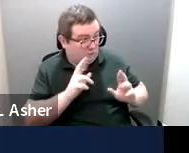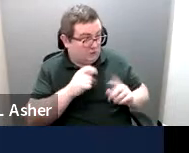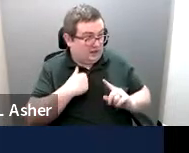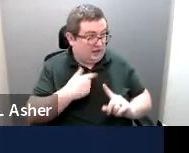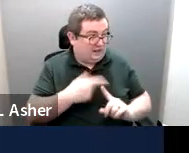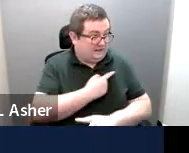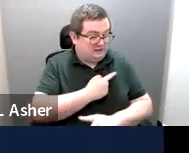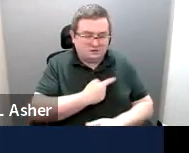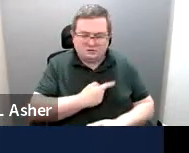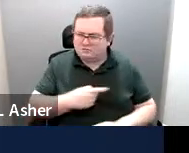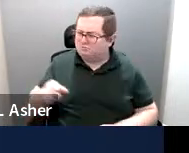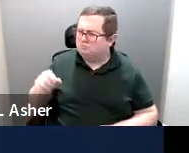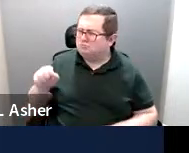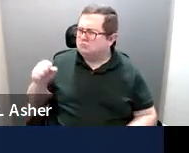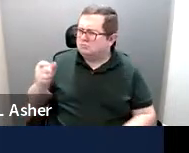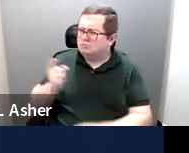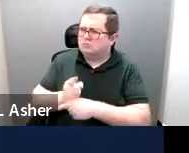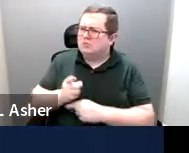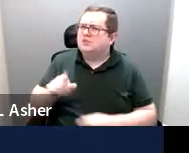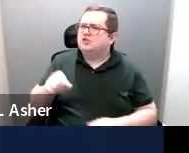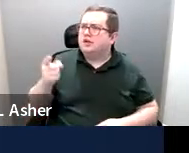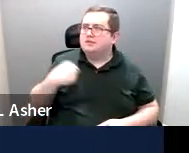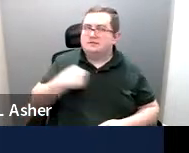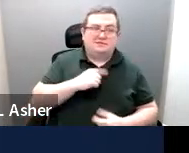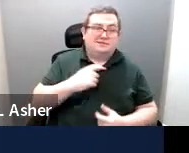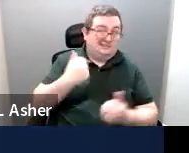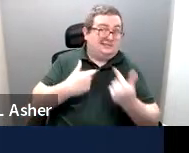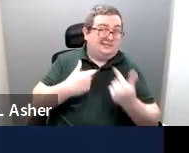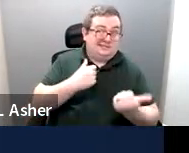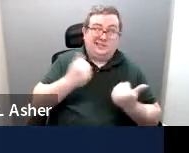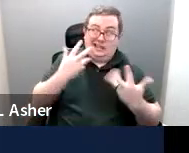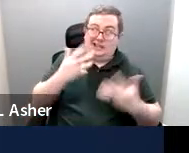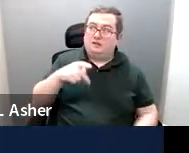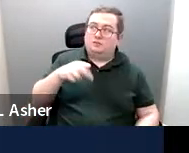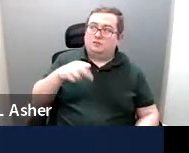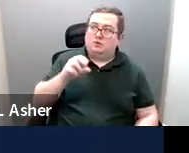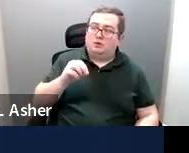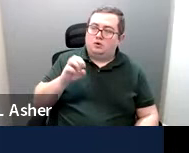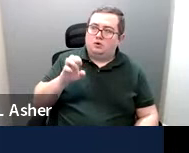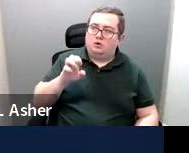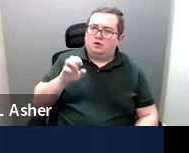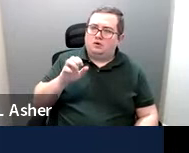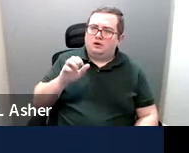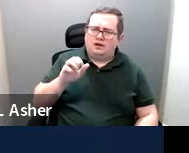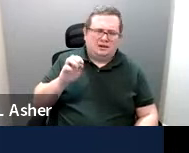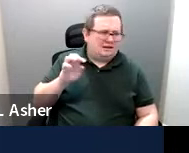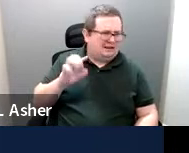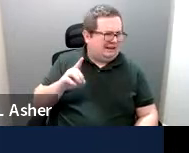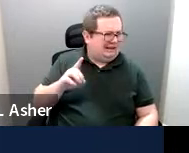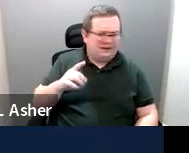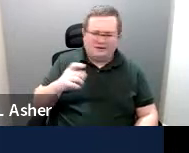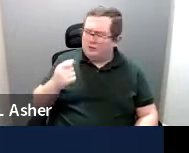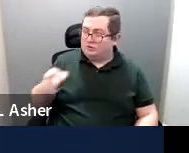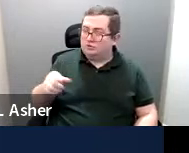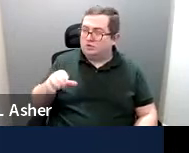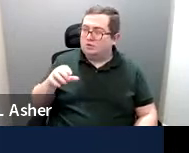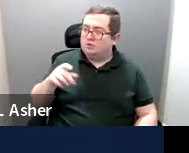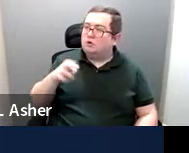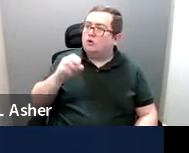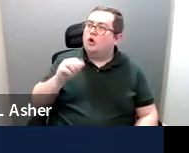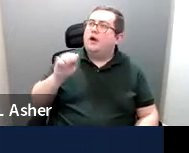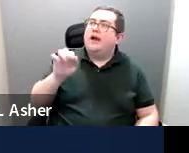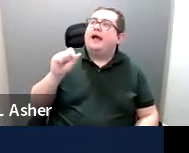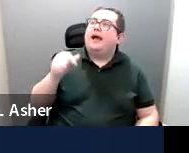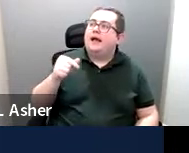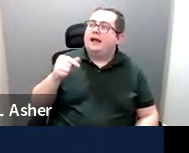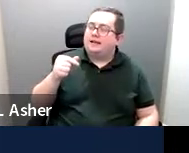question? Yeah, no, no, no. It's just that we've been getting a whole bunch of pro-ag questions and I figured since you are the pro-ag master